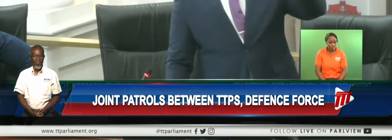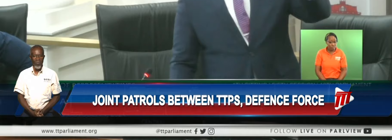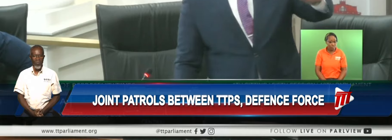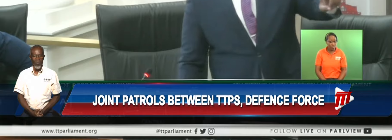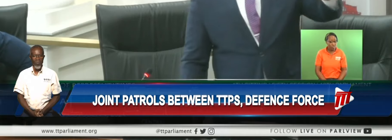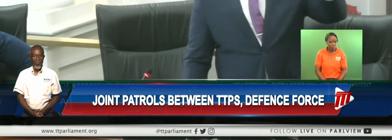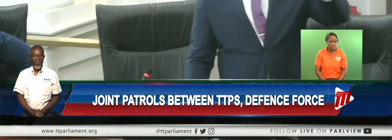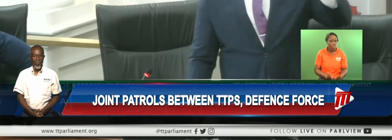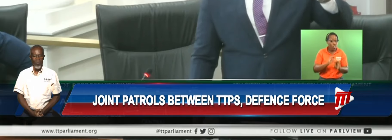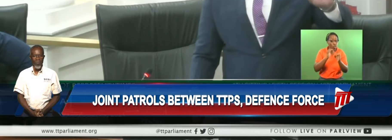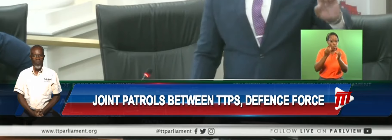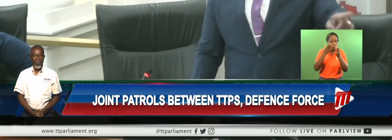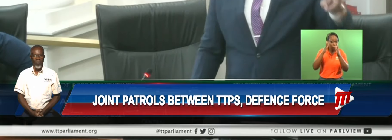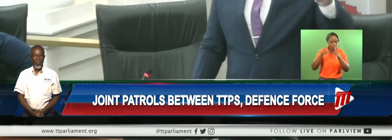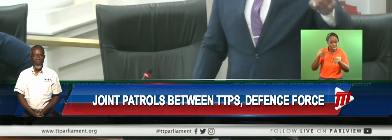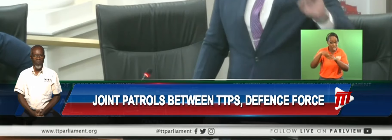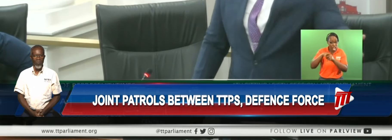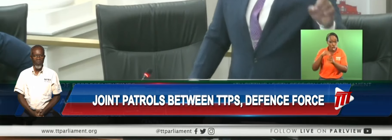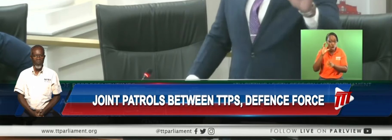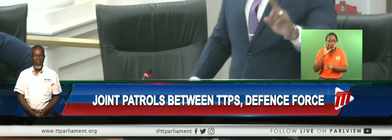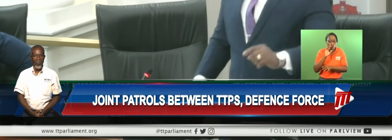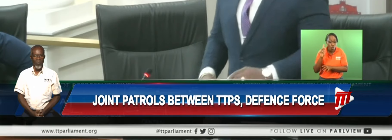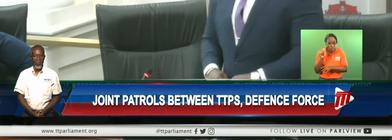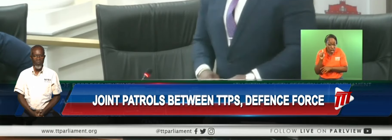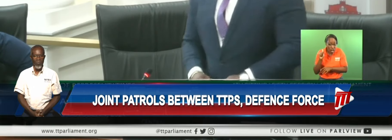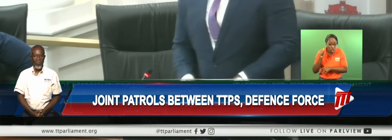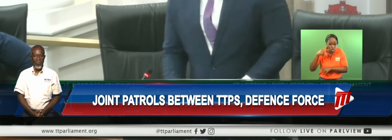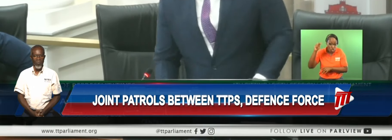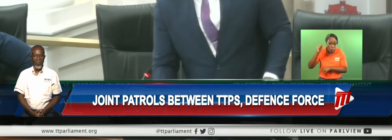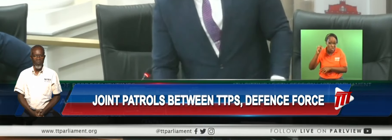...the officers in Coover North are bilingual.